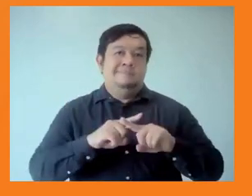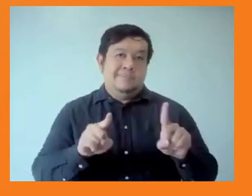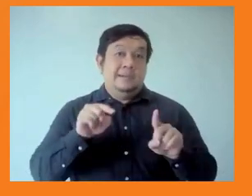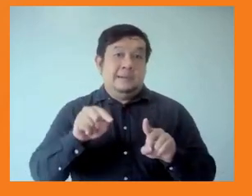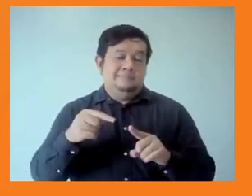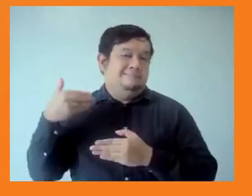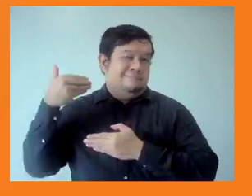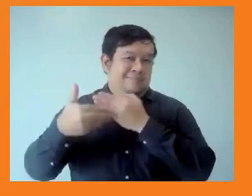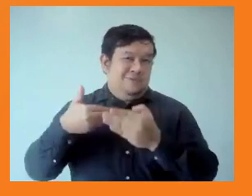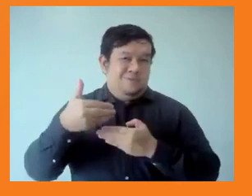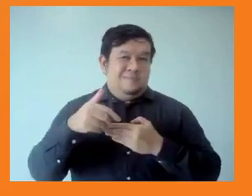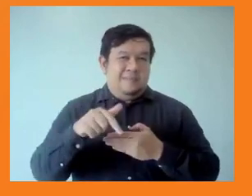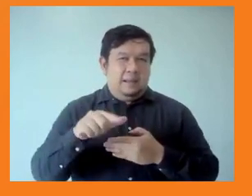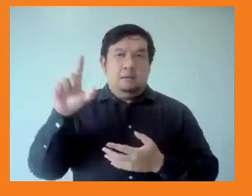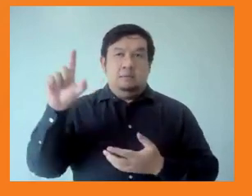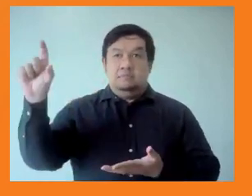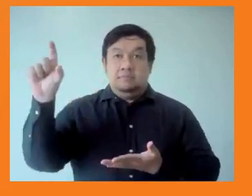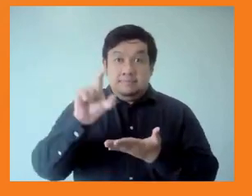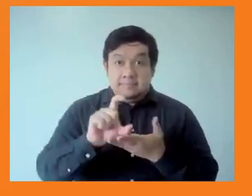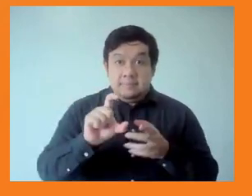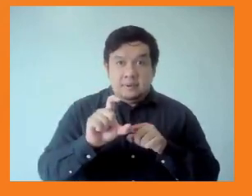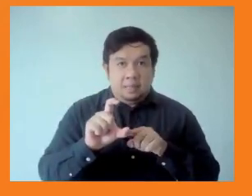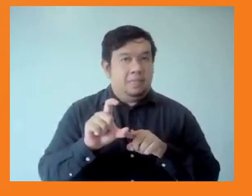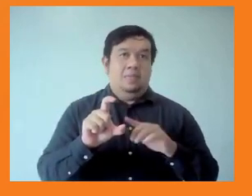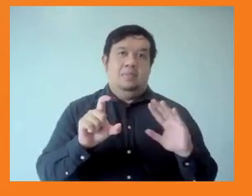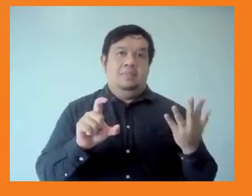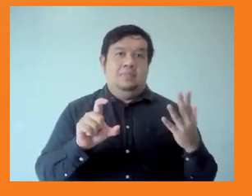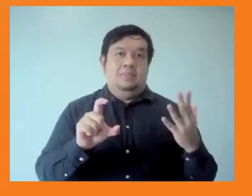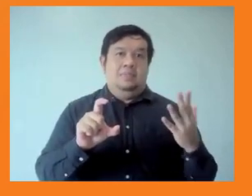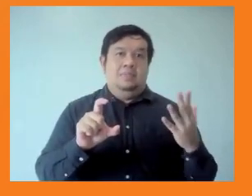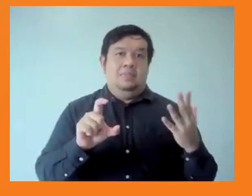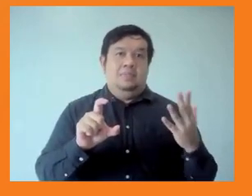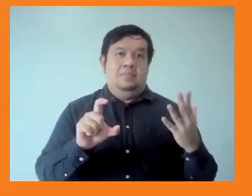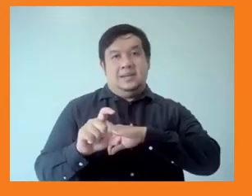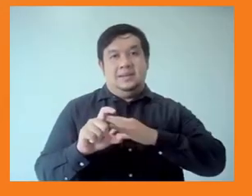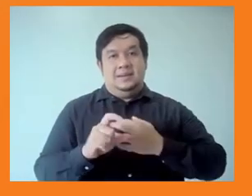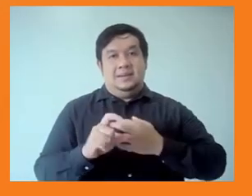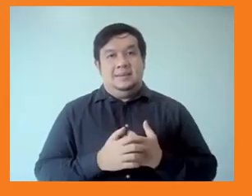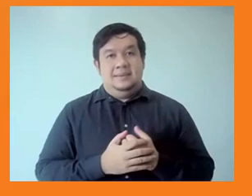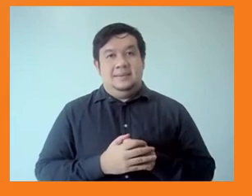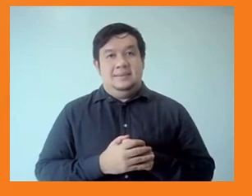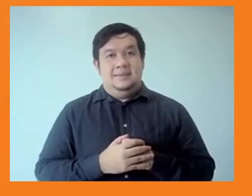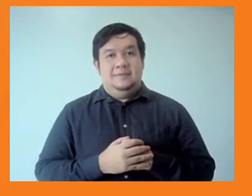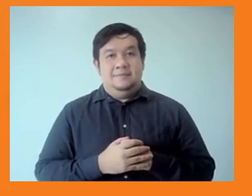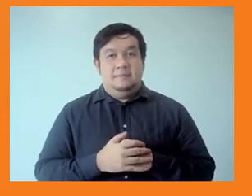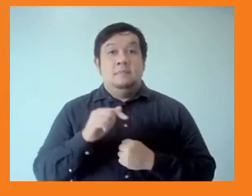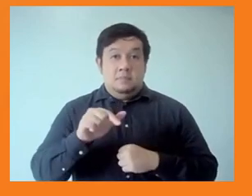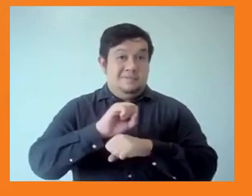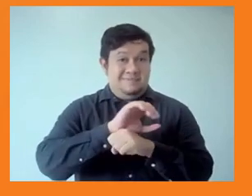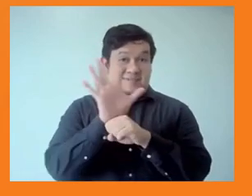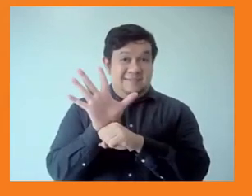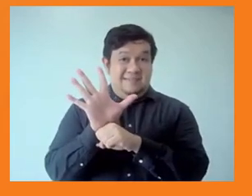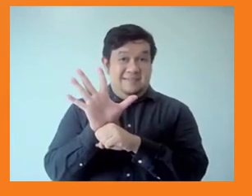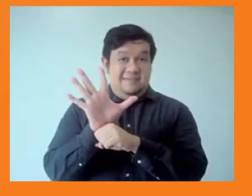Asia's total revenue. Again, during the pandemic, only seven countries, led by New Zealand, Bhutan and